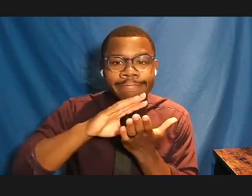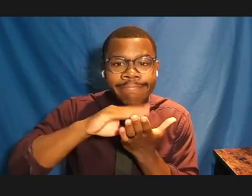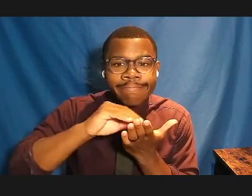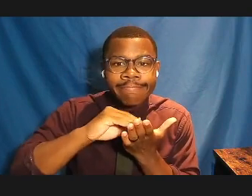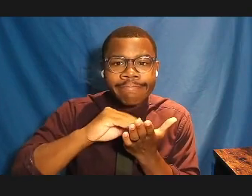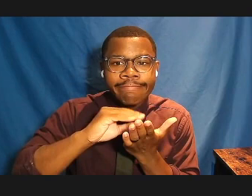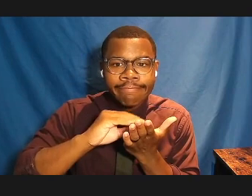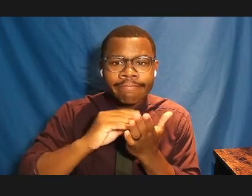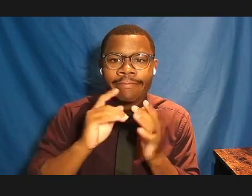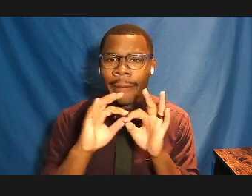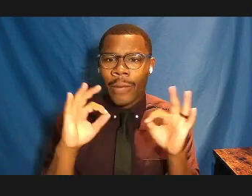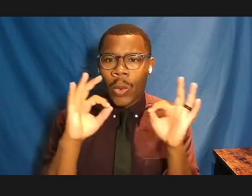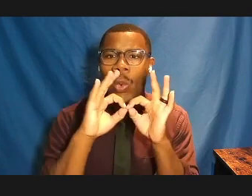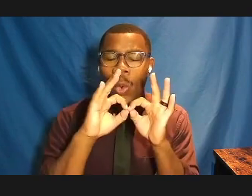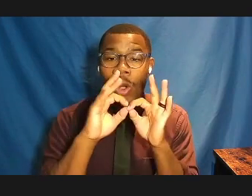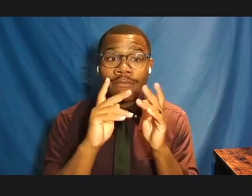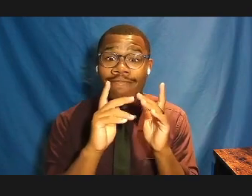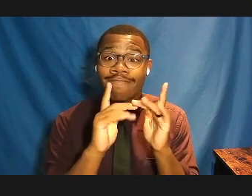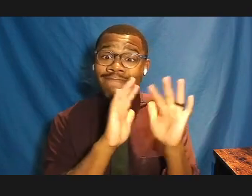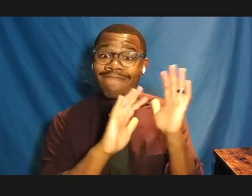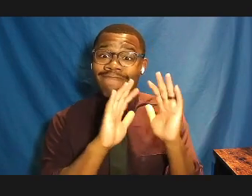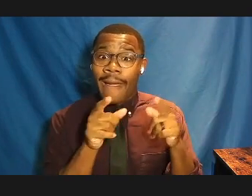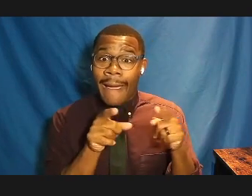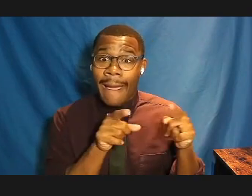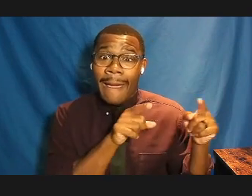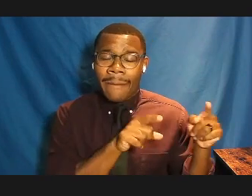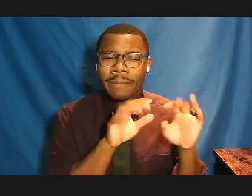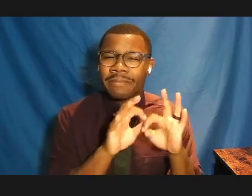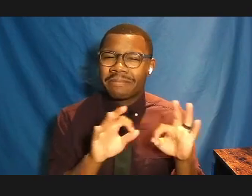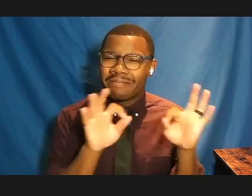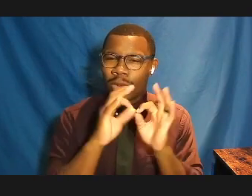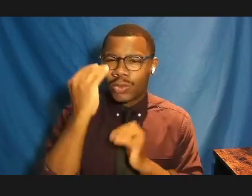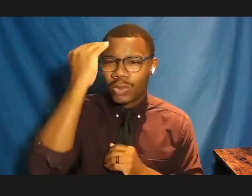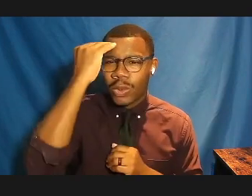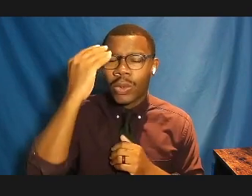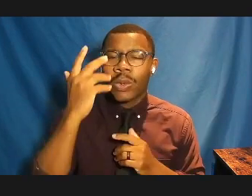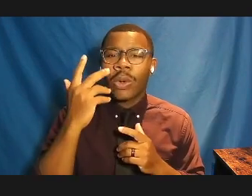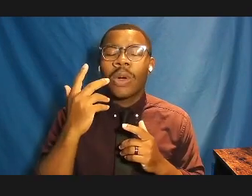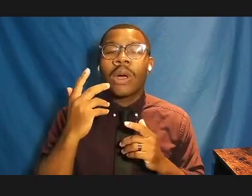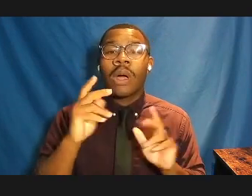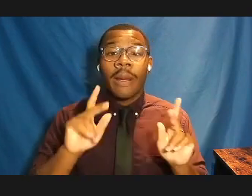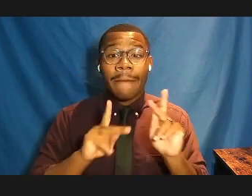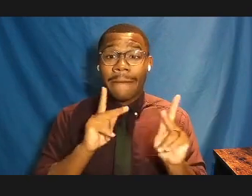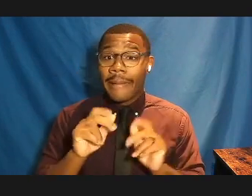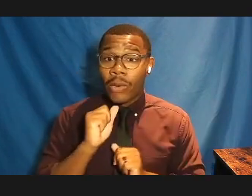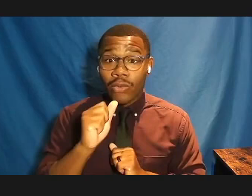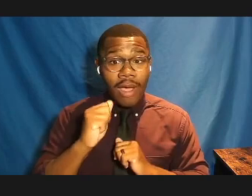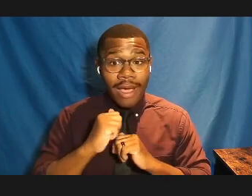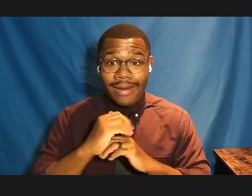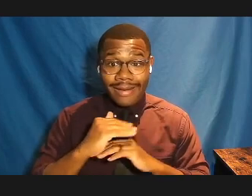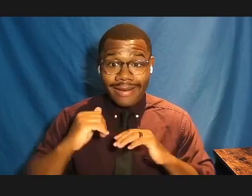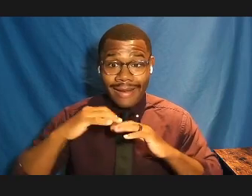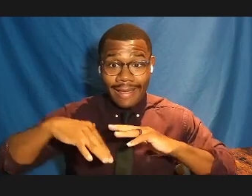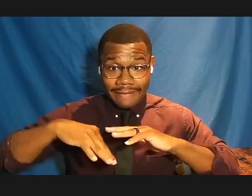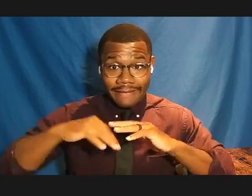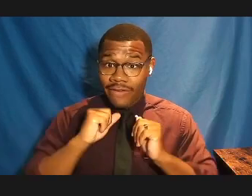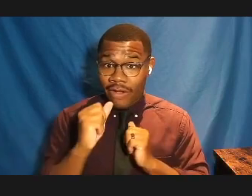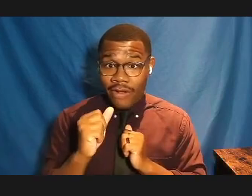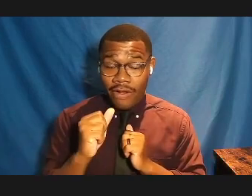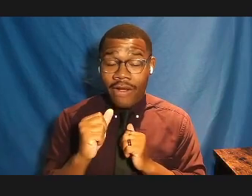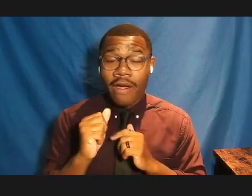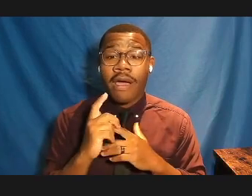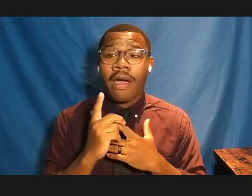among non-native, I think, folks, bringing up loss and